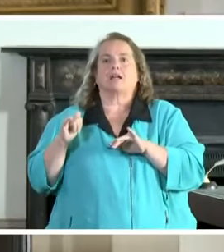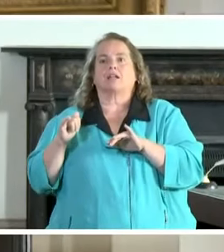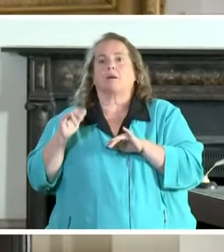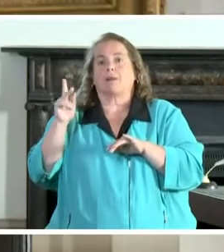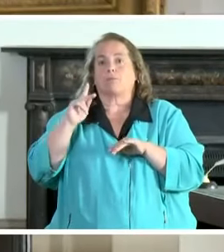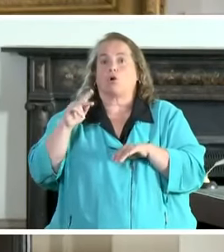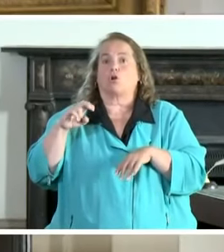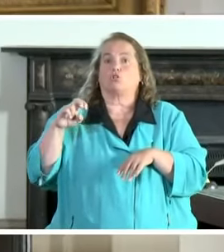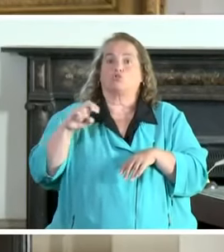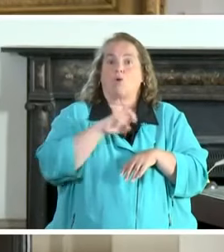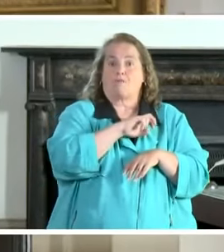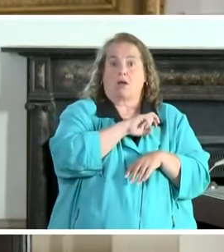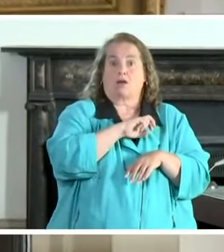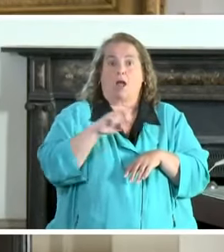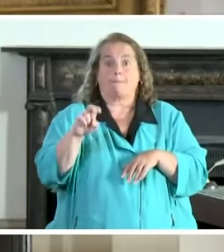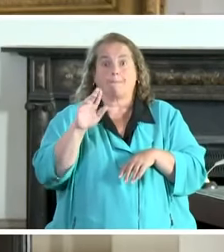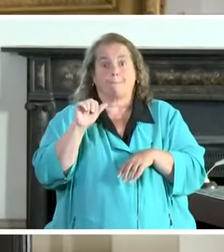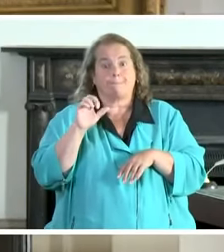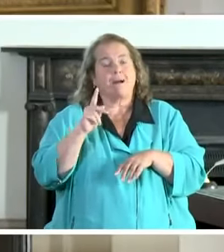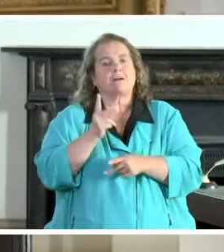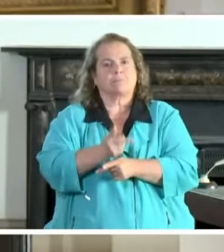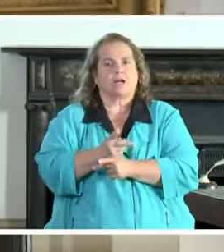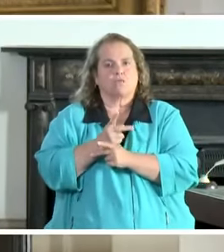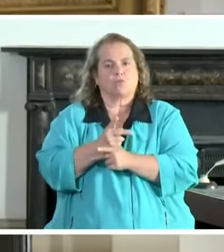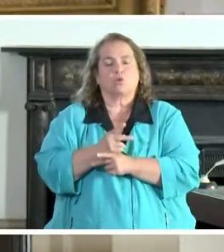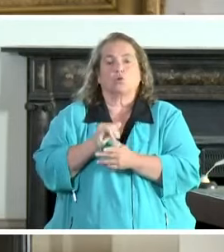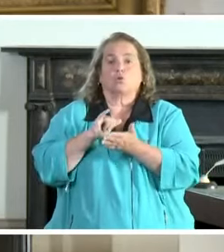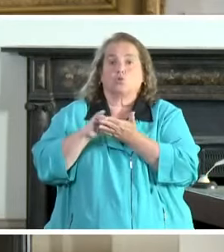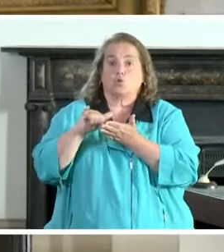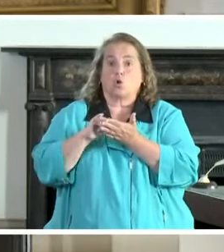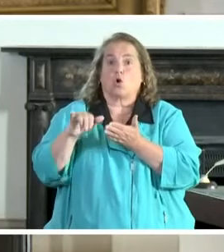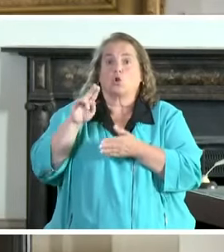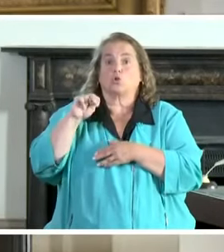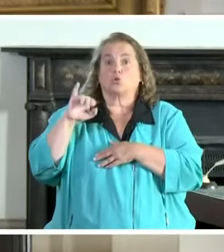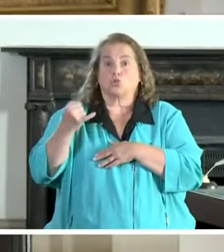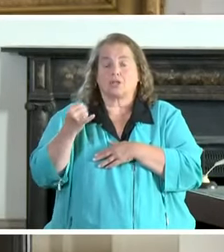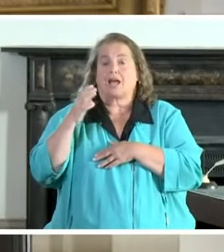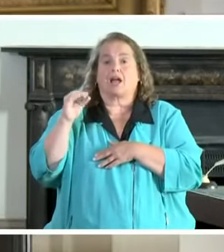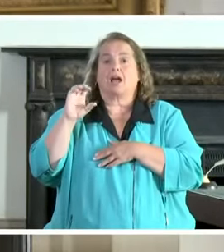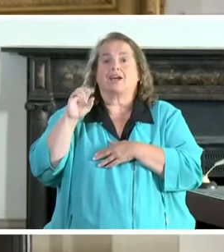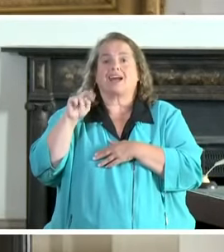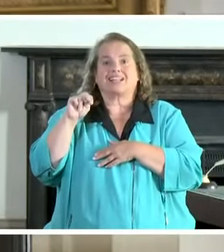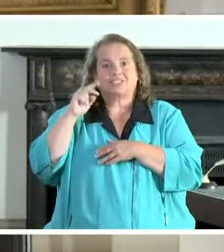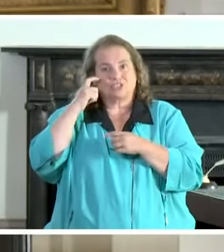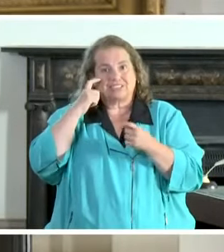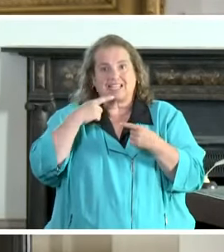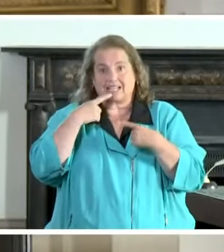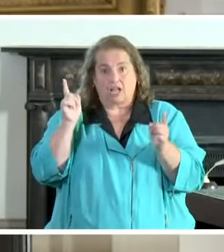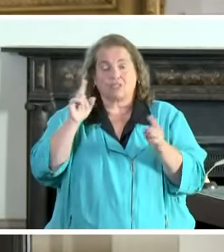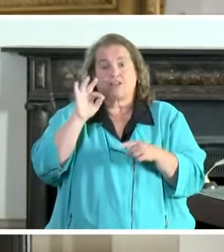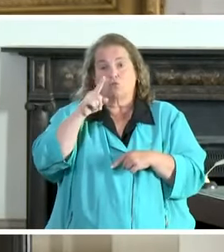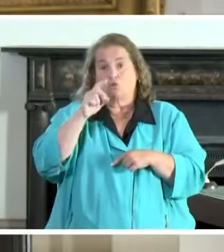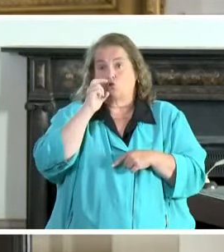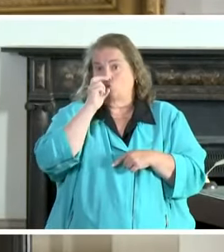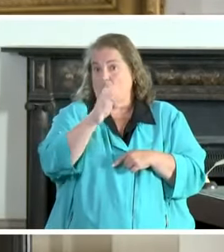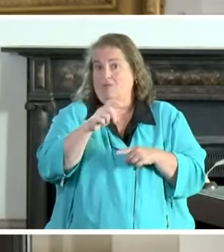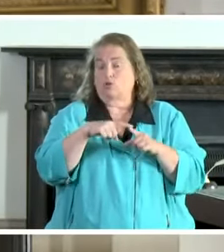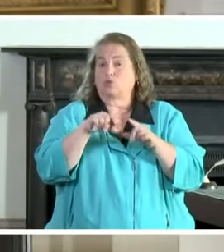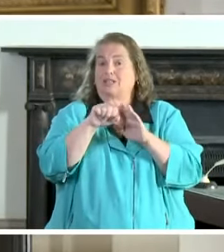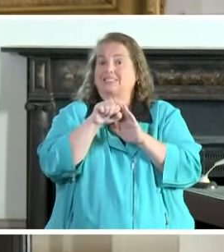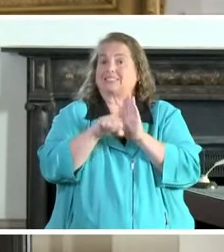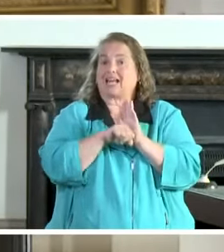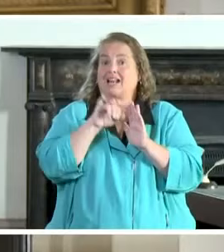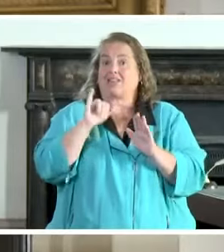to be really careful in new york new jersey and connecticut just announced that if you travel to a state that has a certain